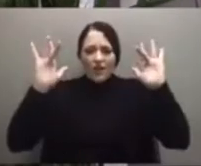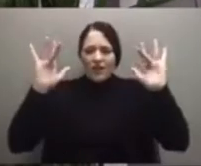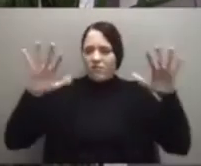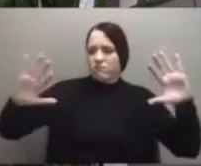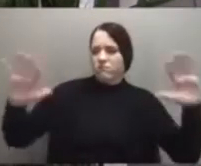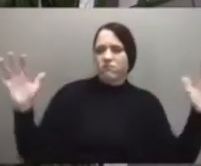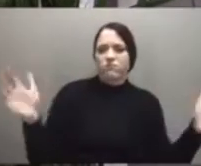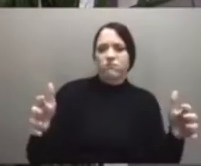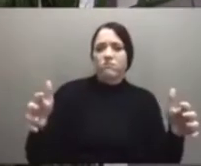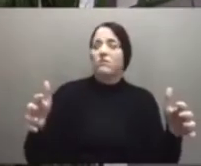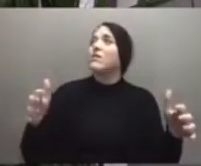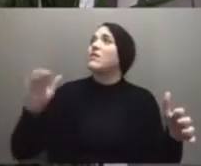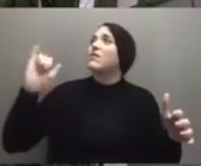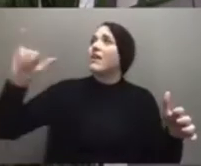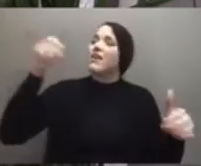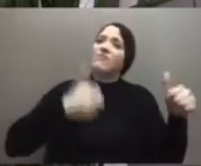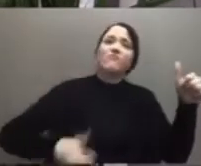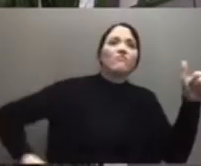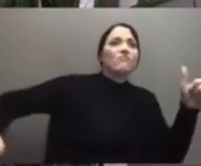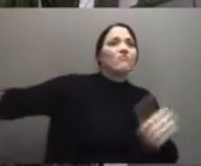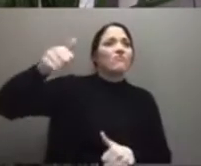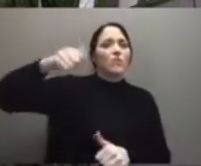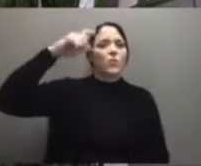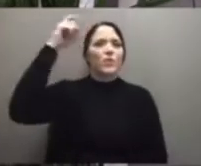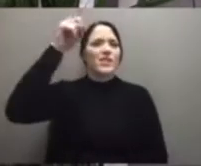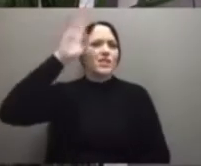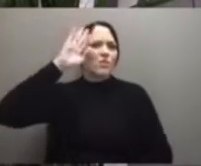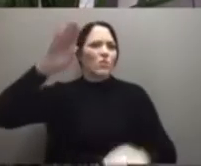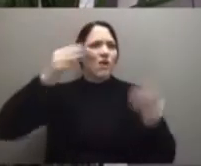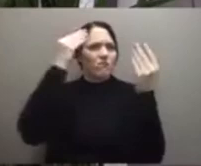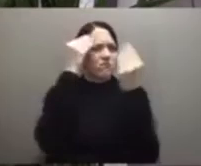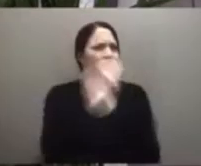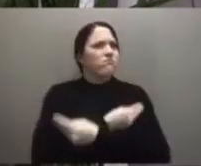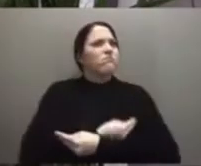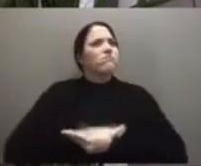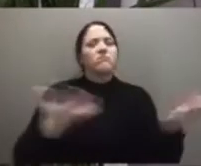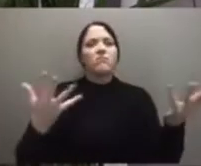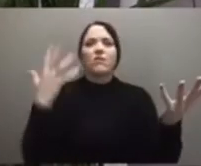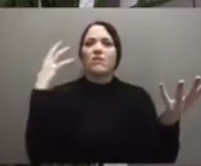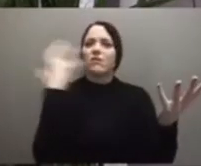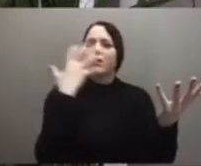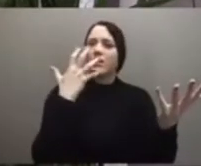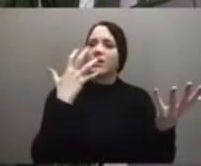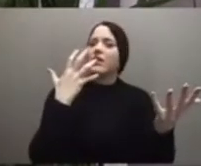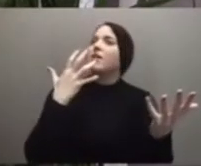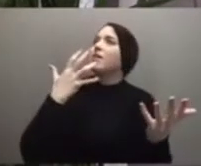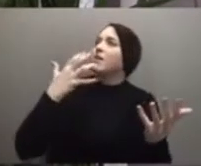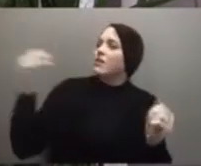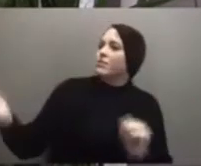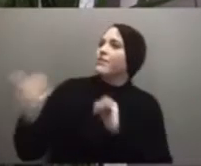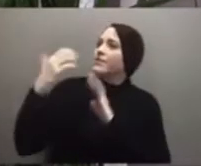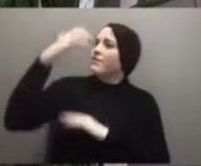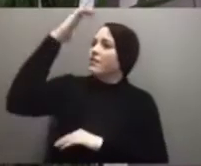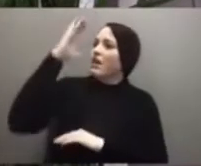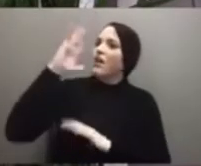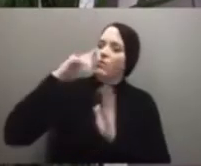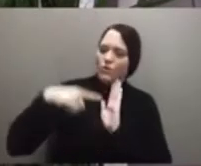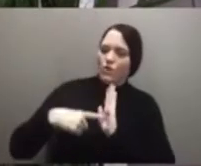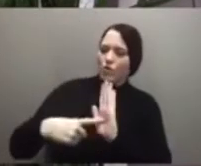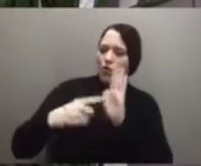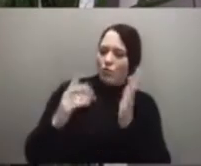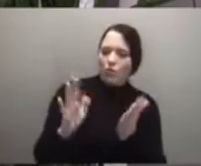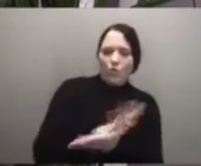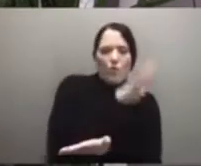she opens her mouth. And in the presence of the host, she tells of her glory. I came forth